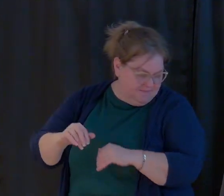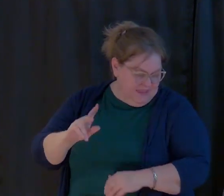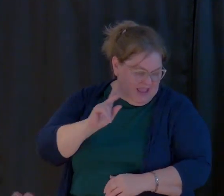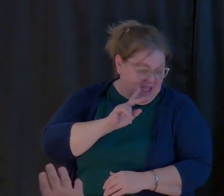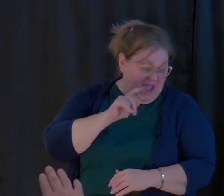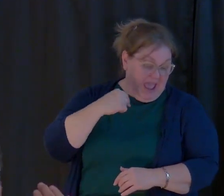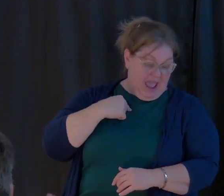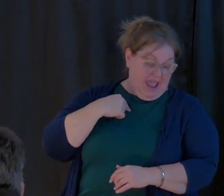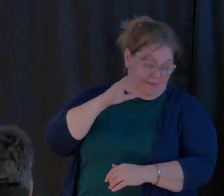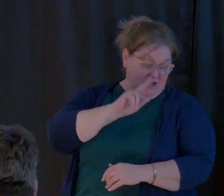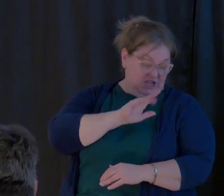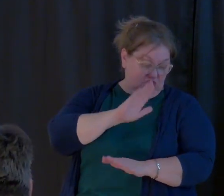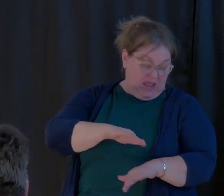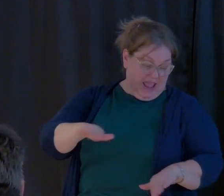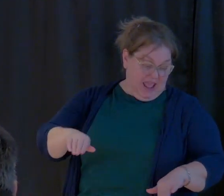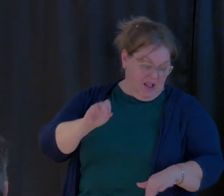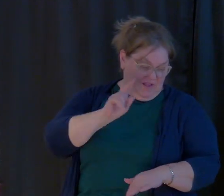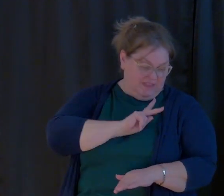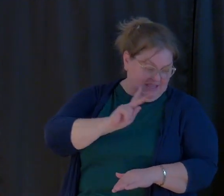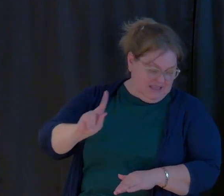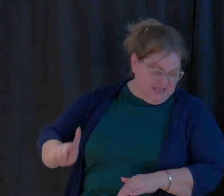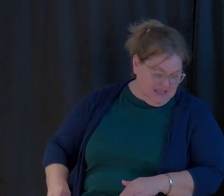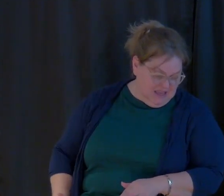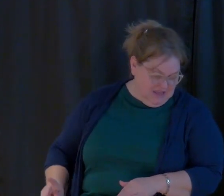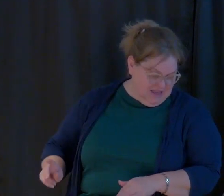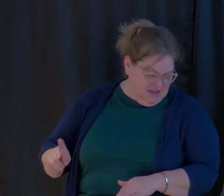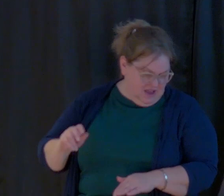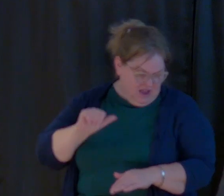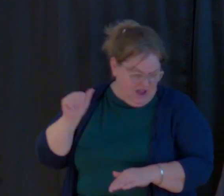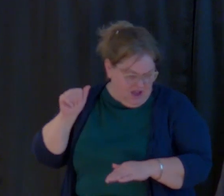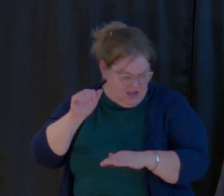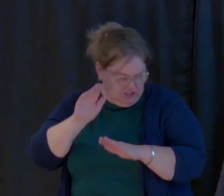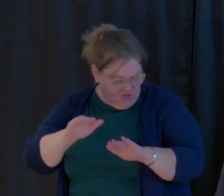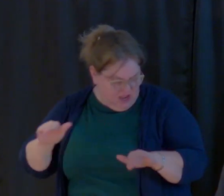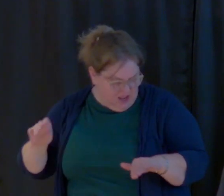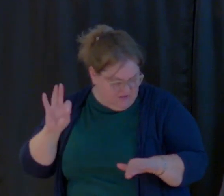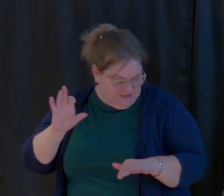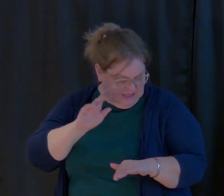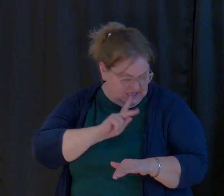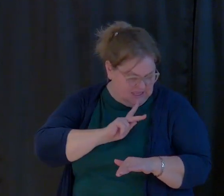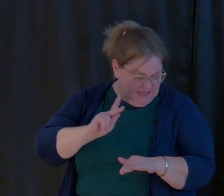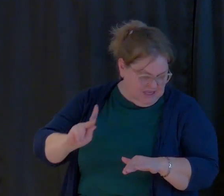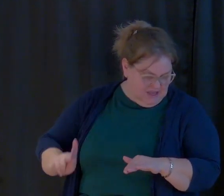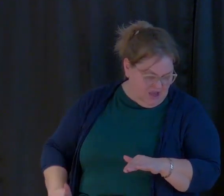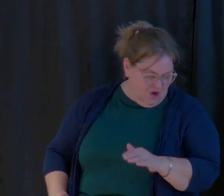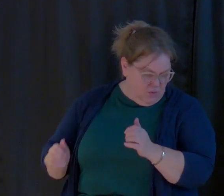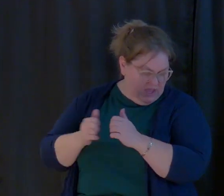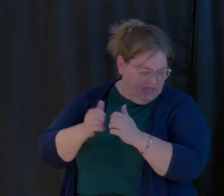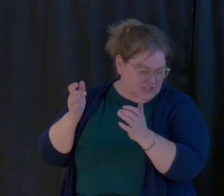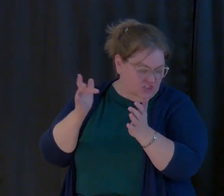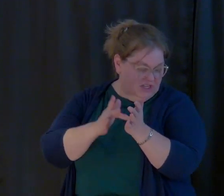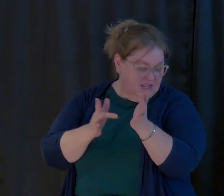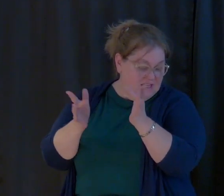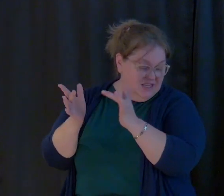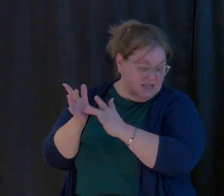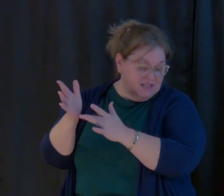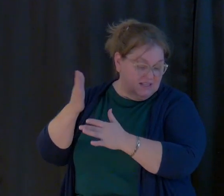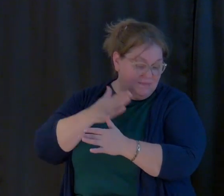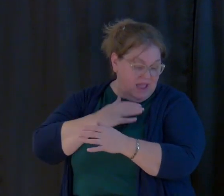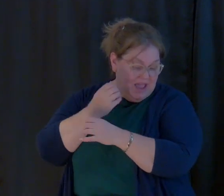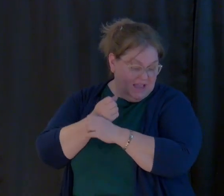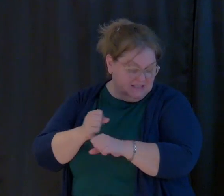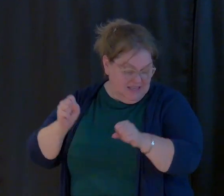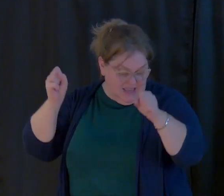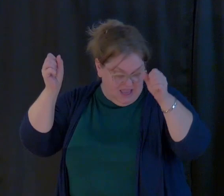child of the King, a child of the King, with Jesus